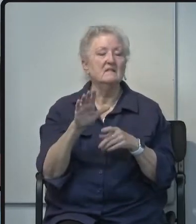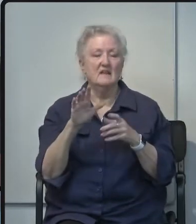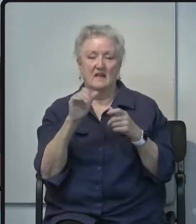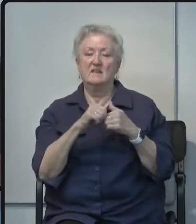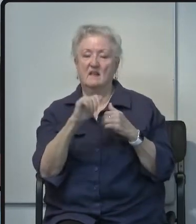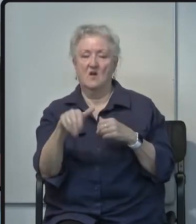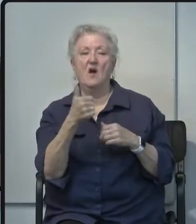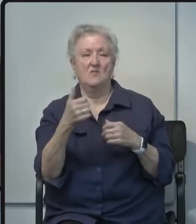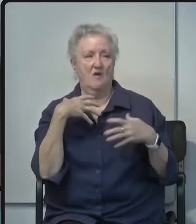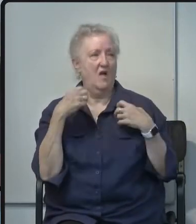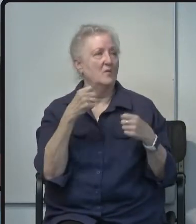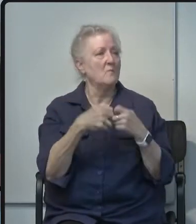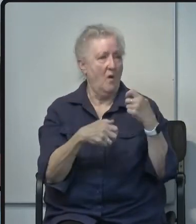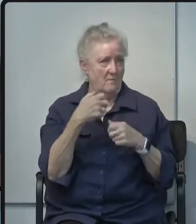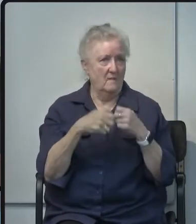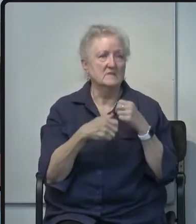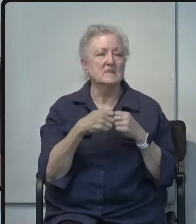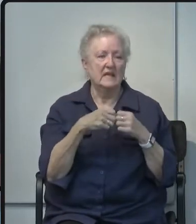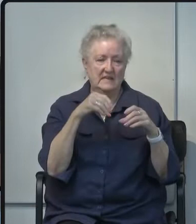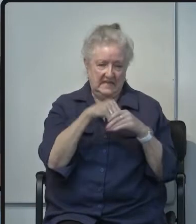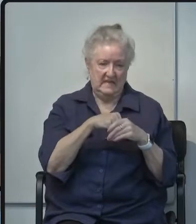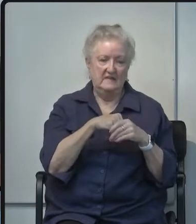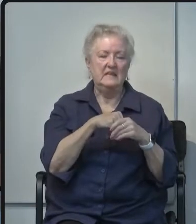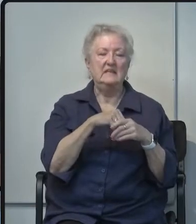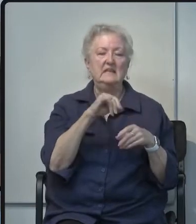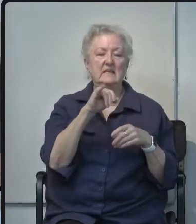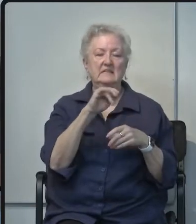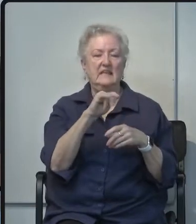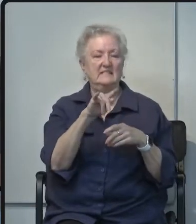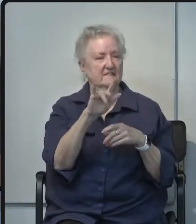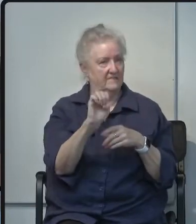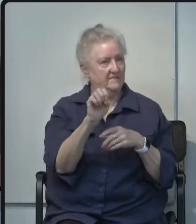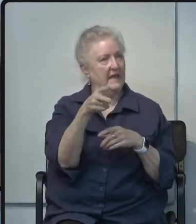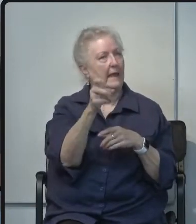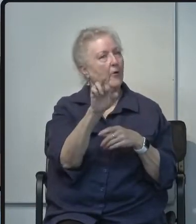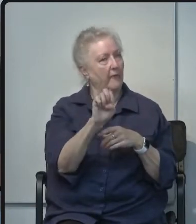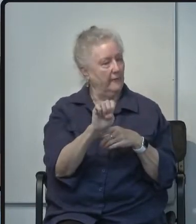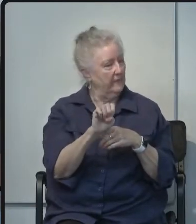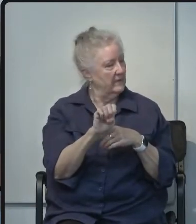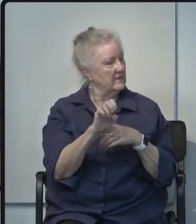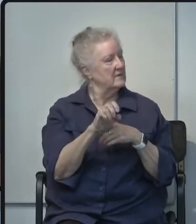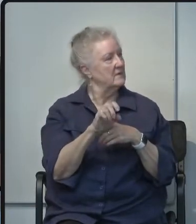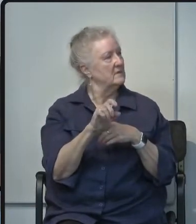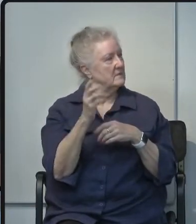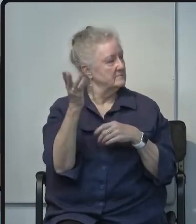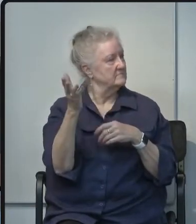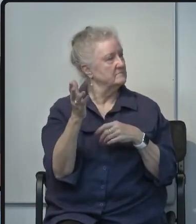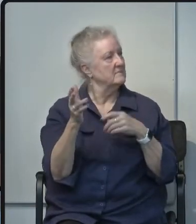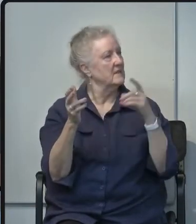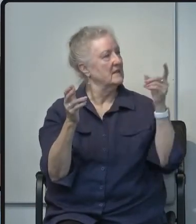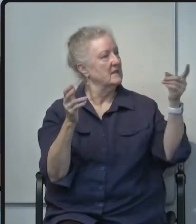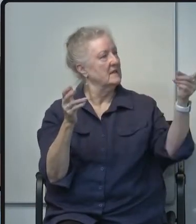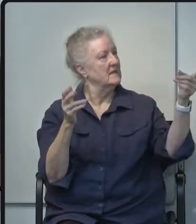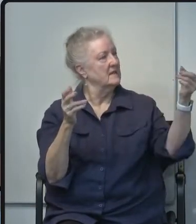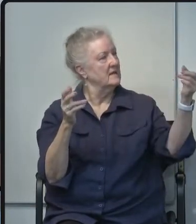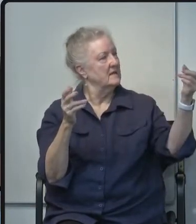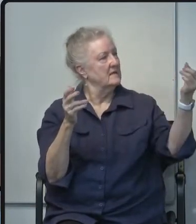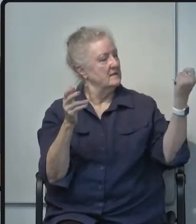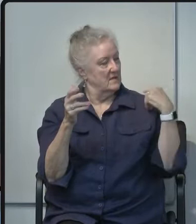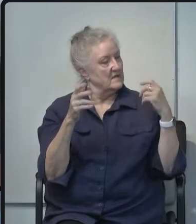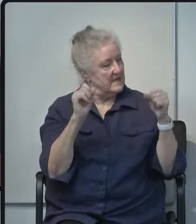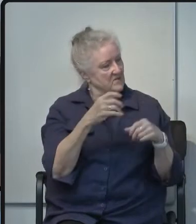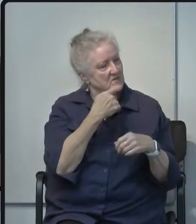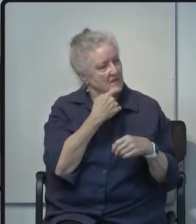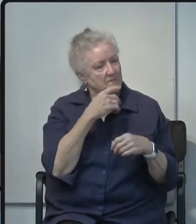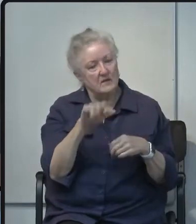on a ventilator can you tell other people that you know might have to have a better outcome what